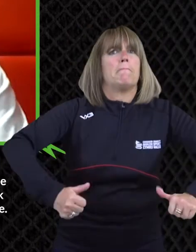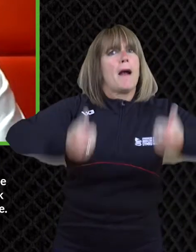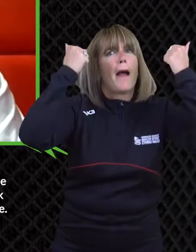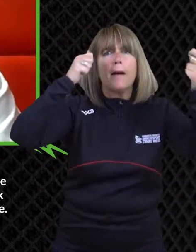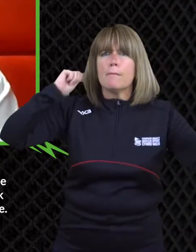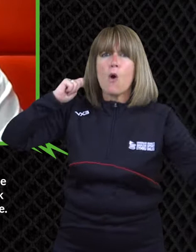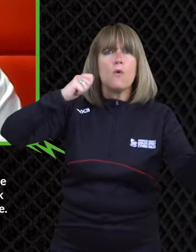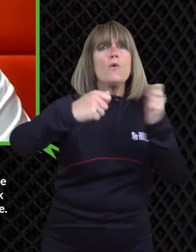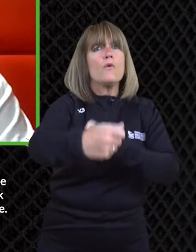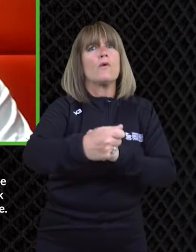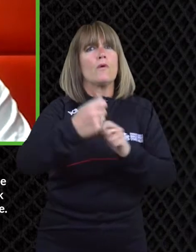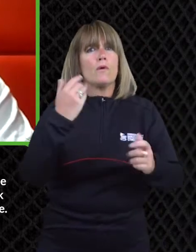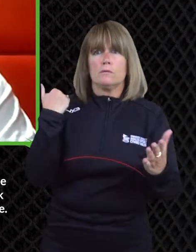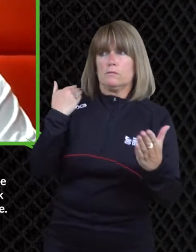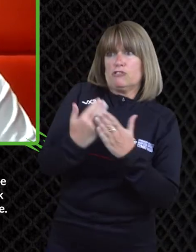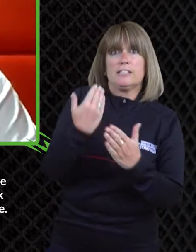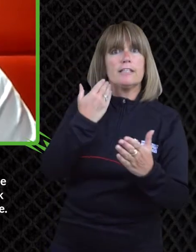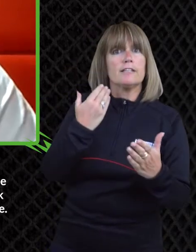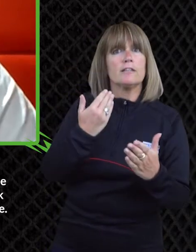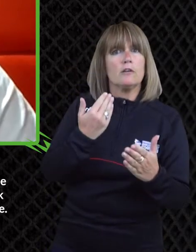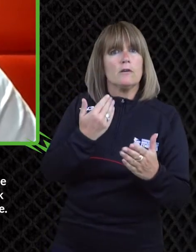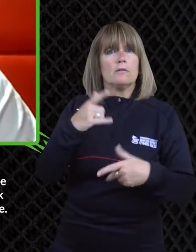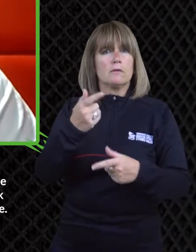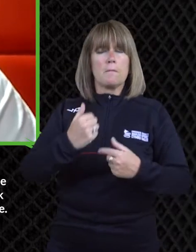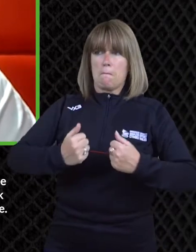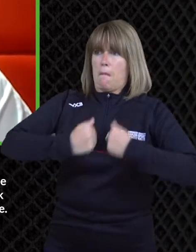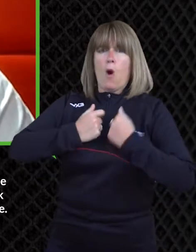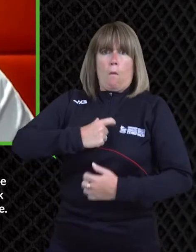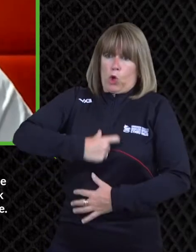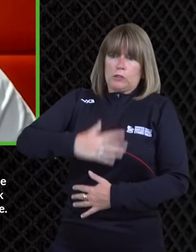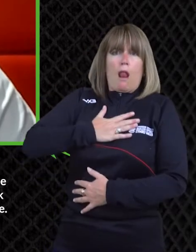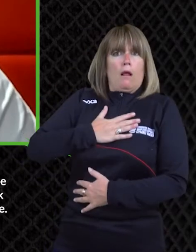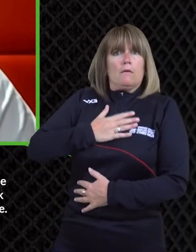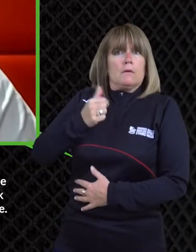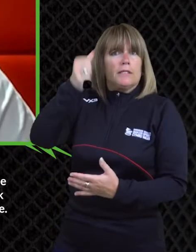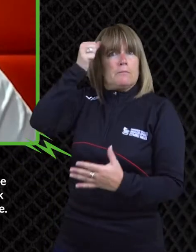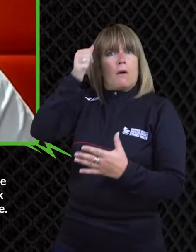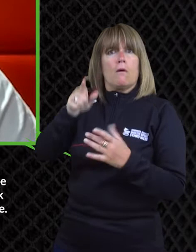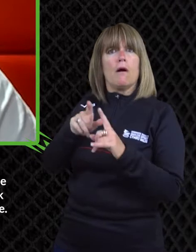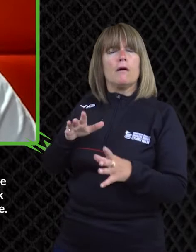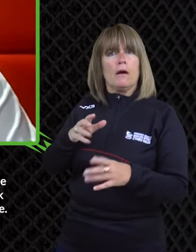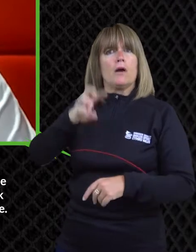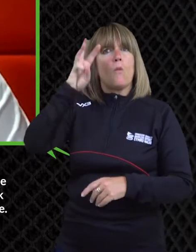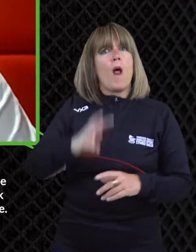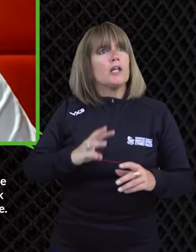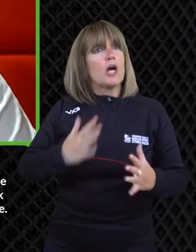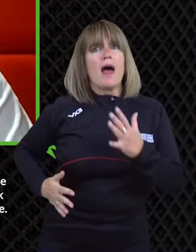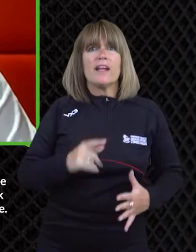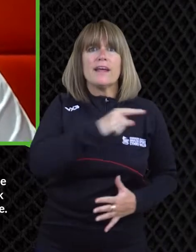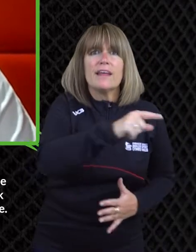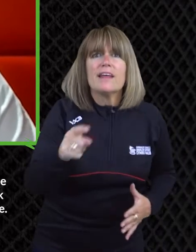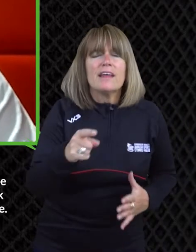and england i i think wales has achieved a a very um positive